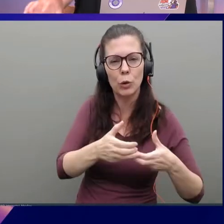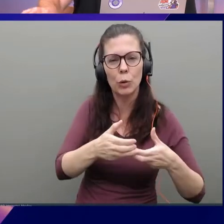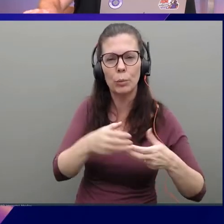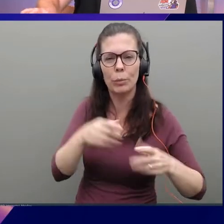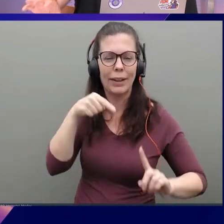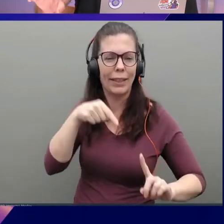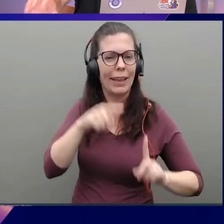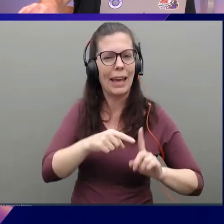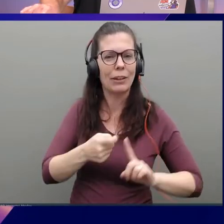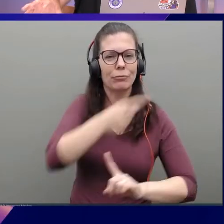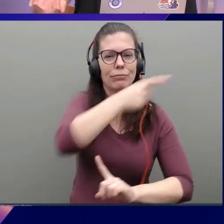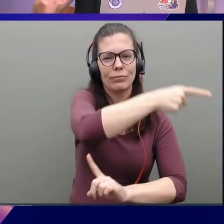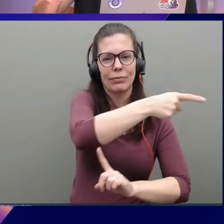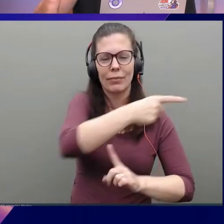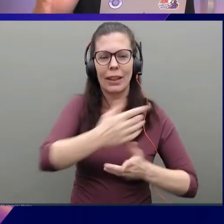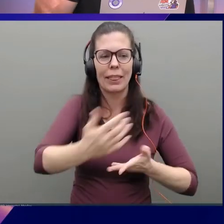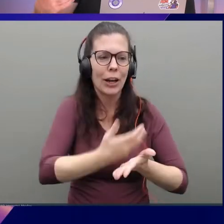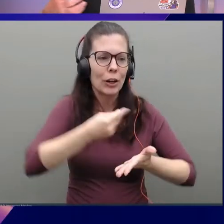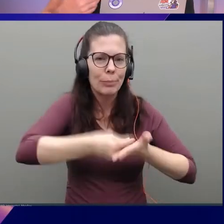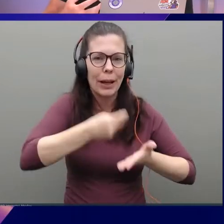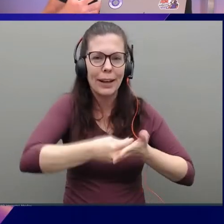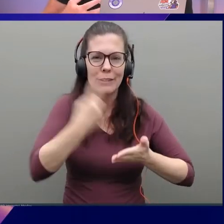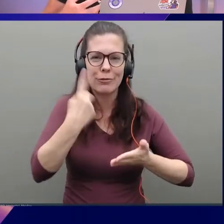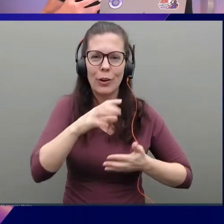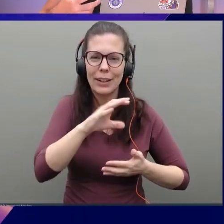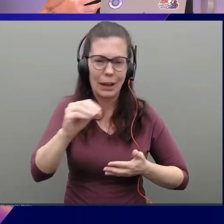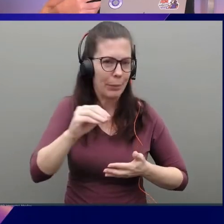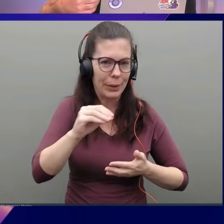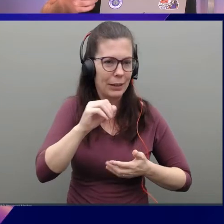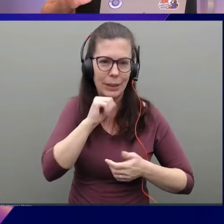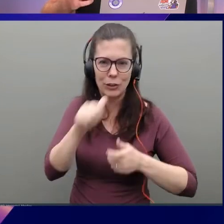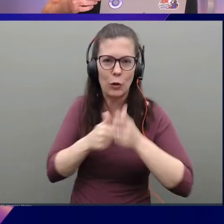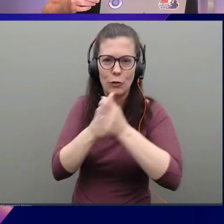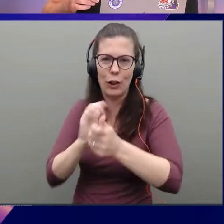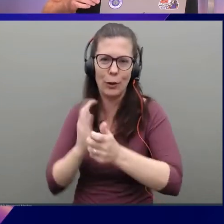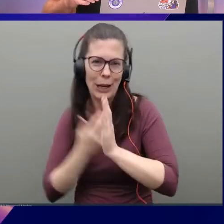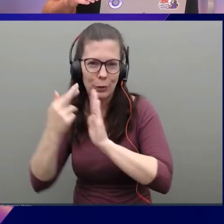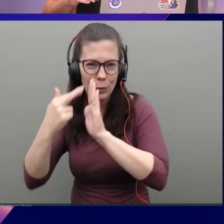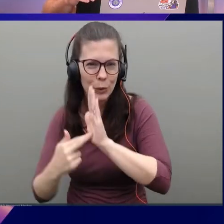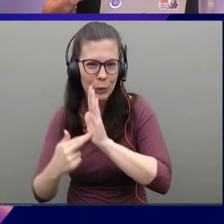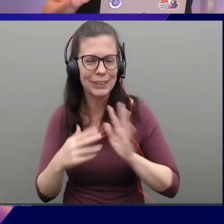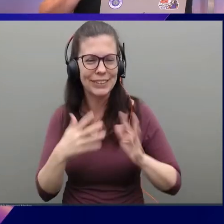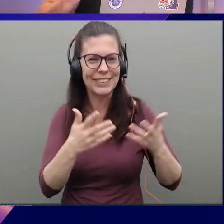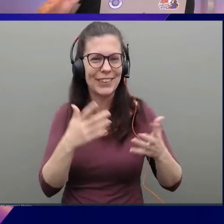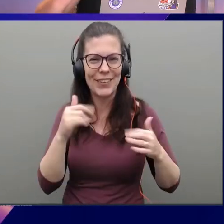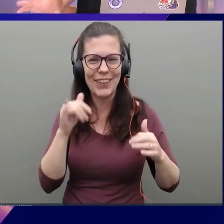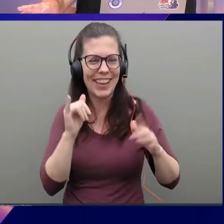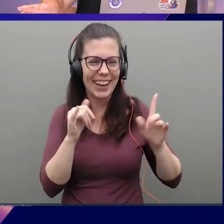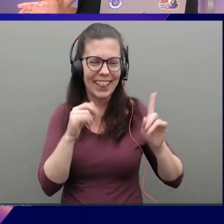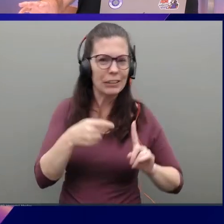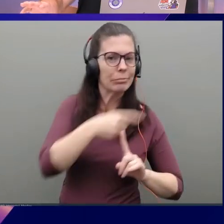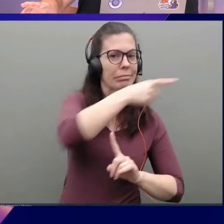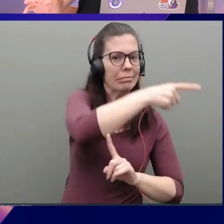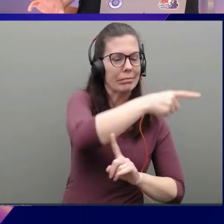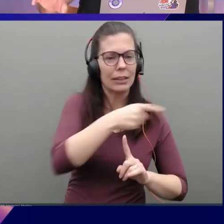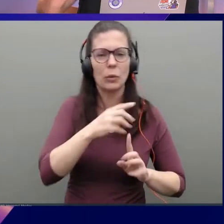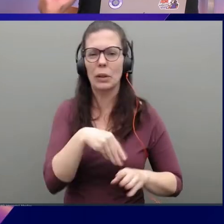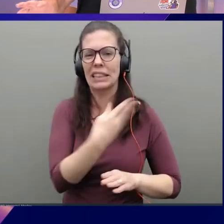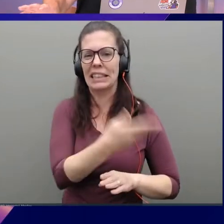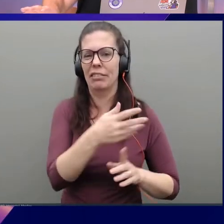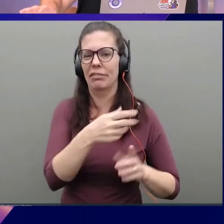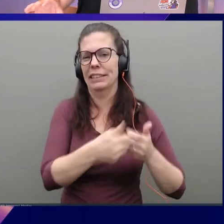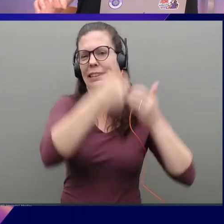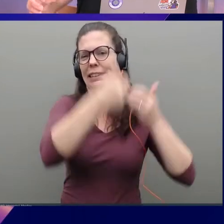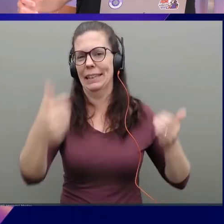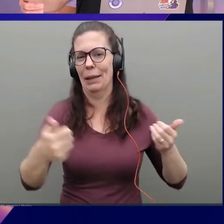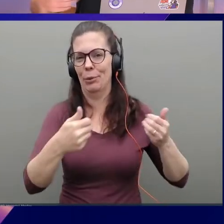making money for the company, and like, they don't follow any of our rules. But like, you know, so we're going to give them their own transit gateway. Right. They